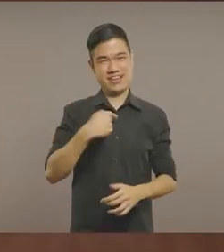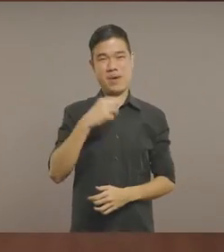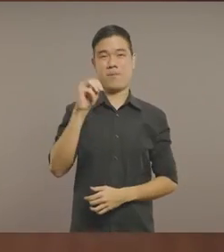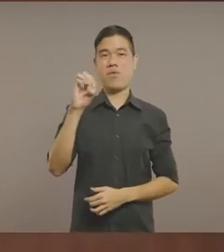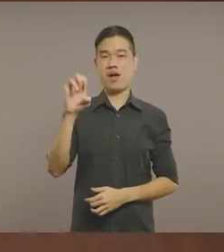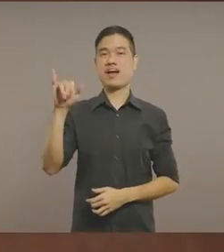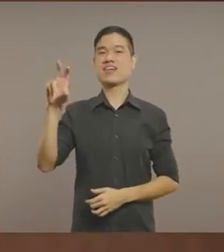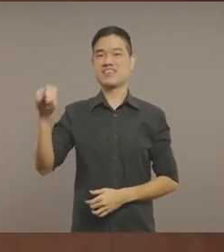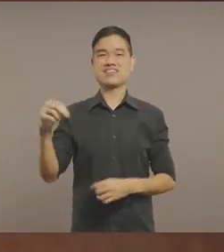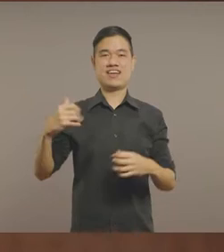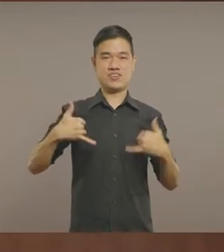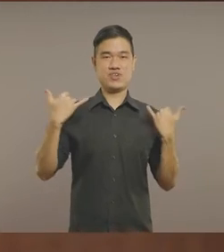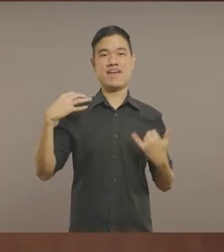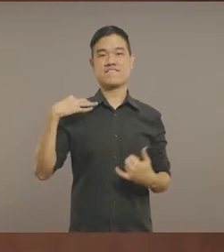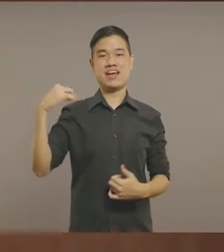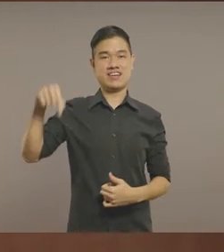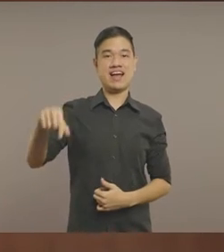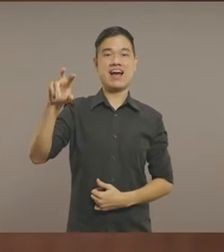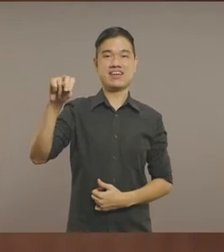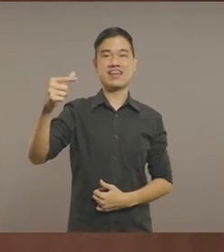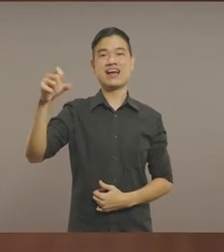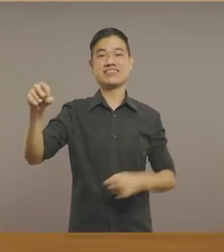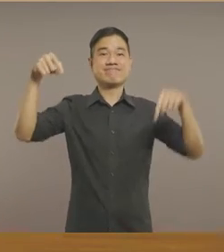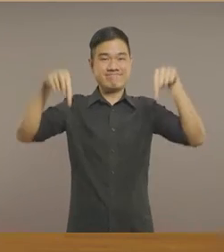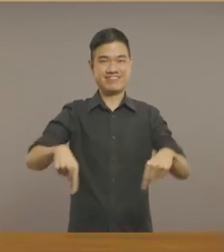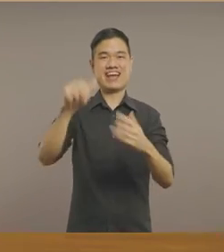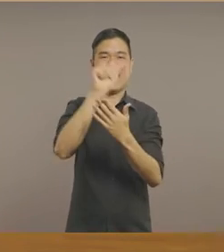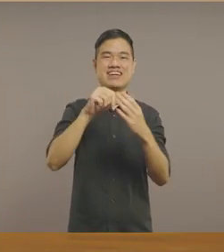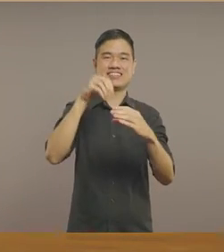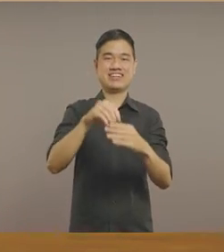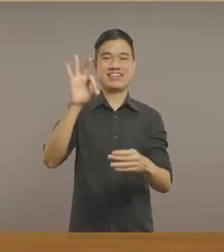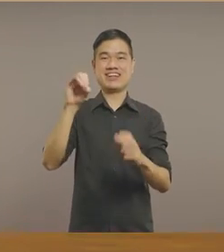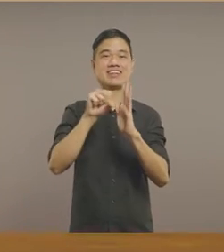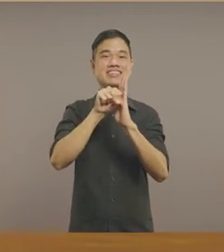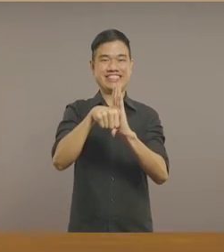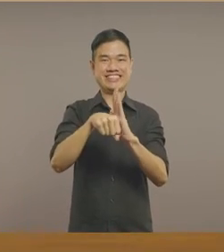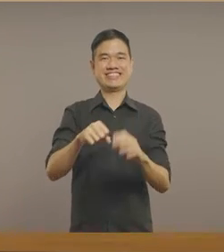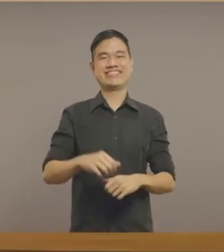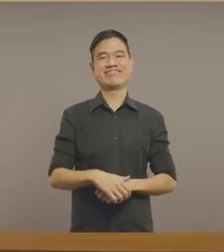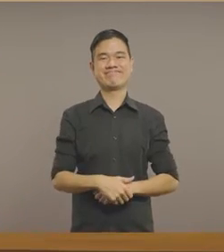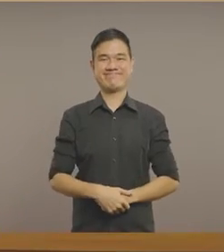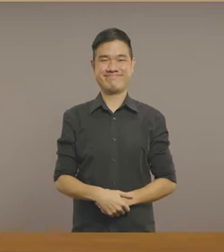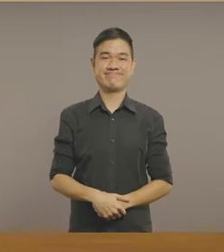Hello, this is Moeen, a youth volunteer at National Gallery Singapore, and this is Art in 90 Seconds.